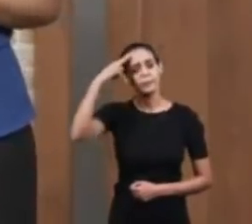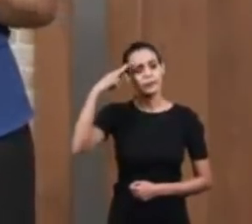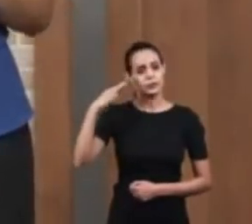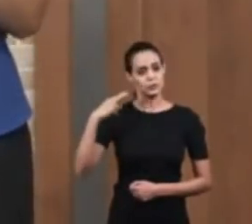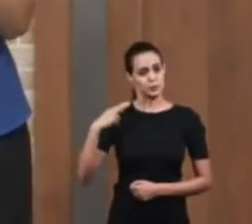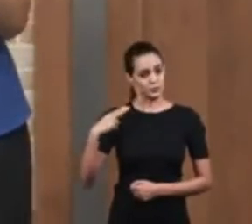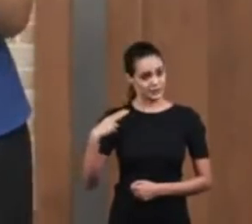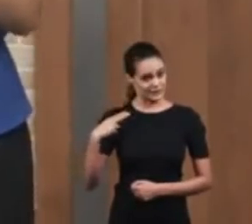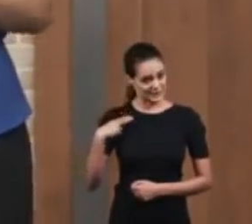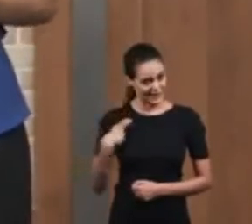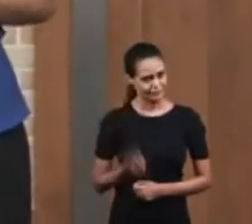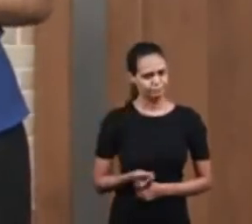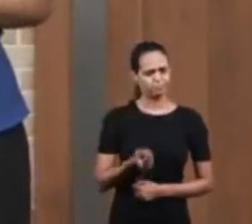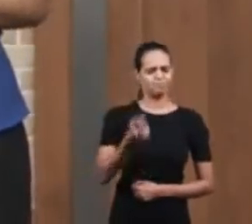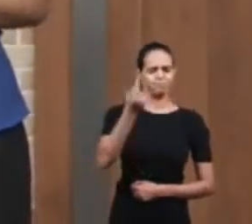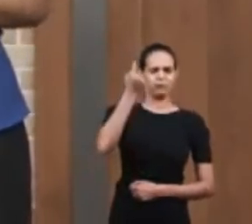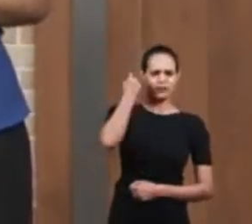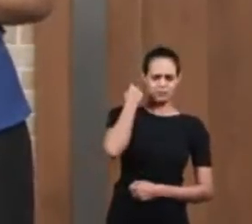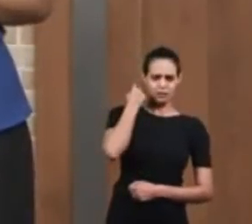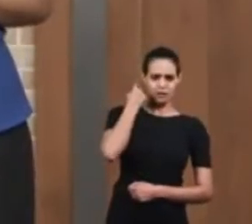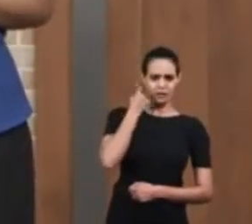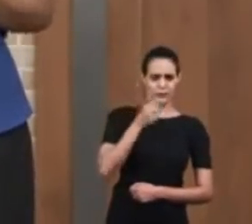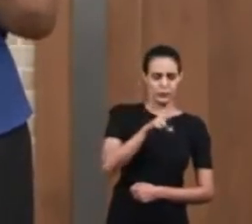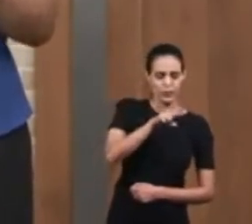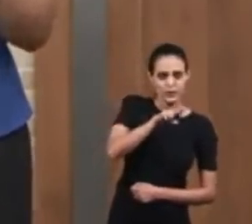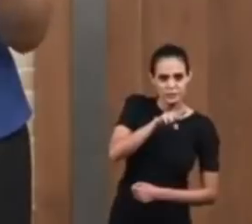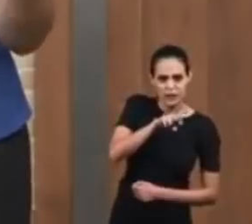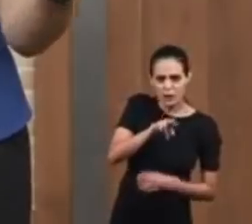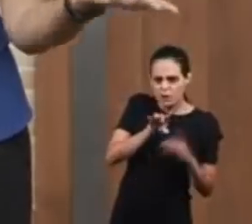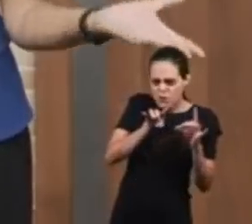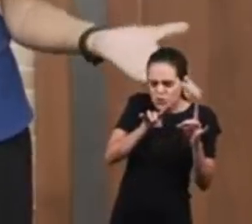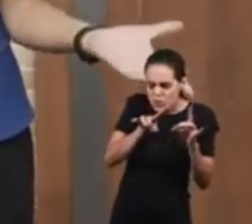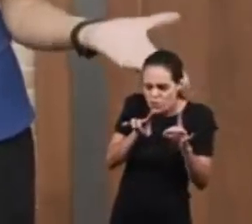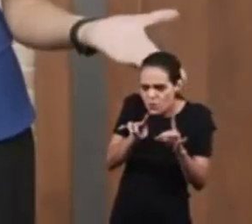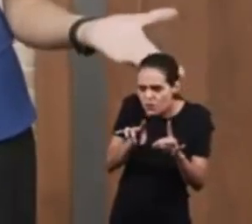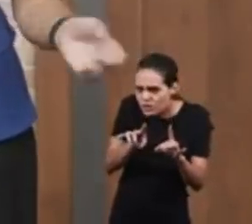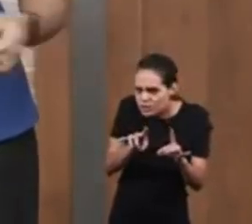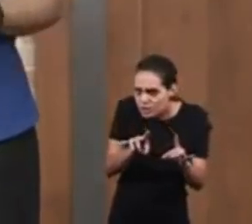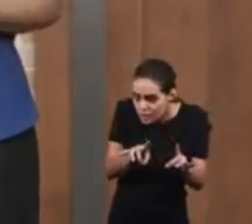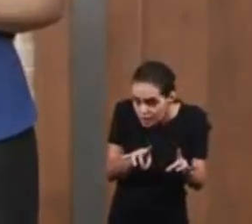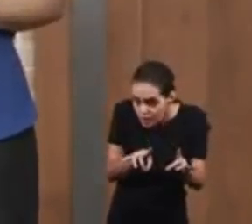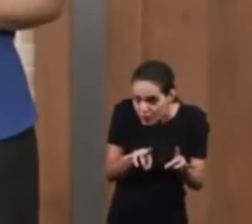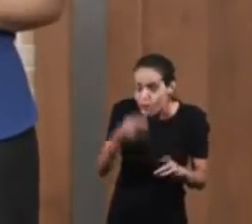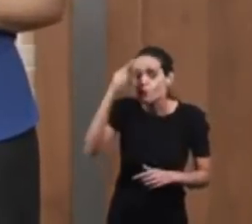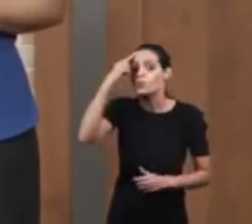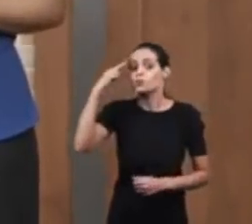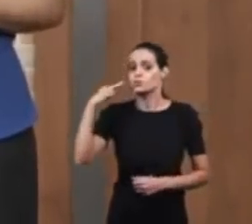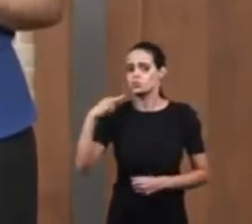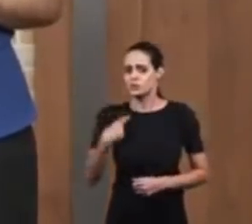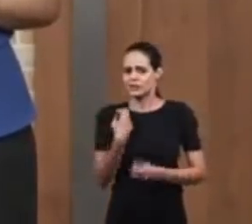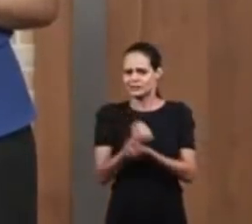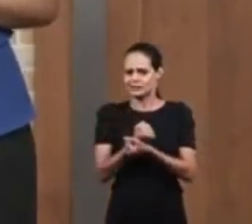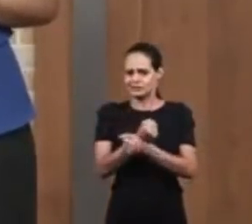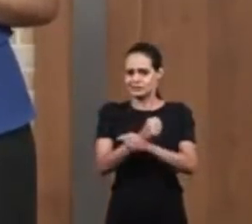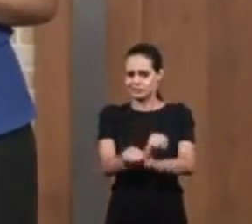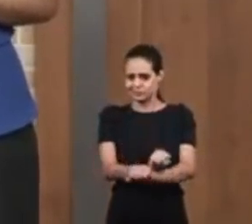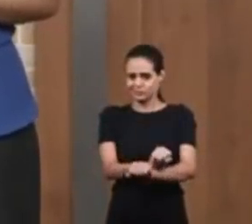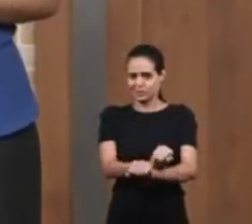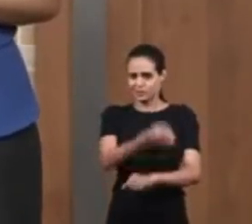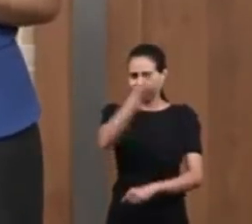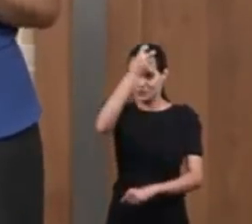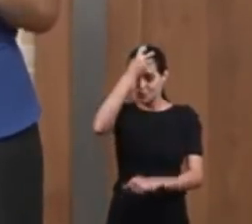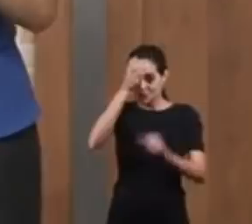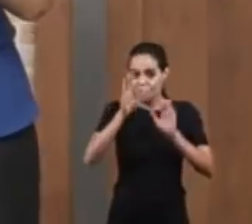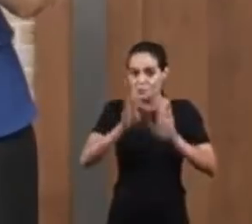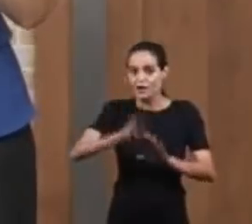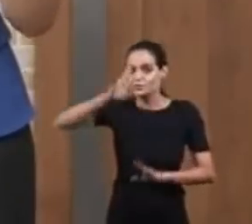was sold by his brothers He was a slave in Egypt But God honored his life Joseph